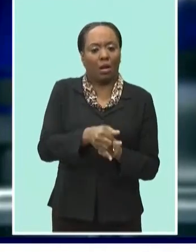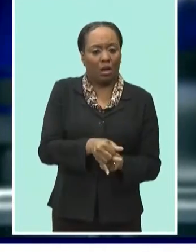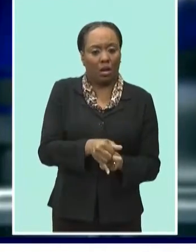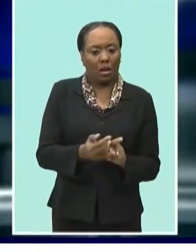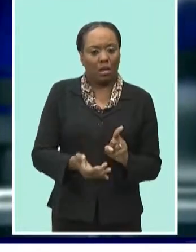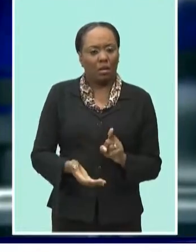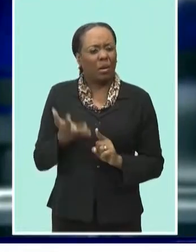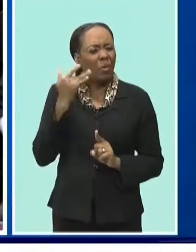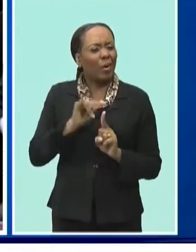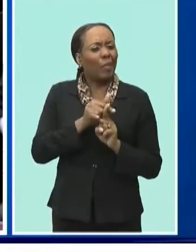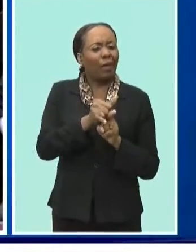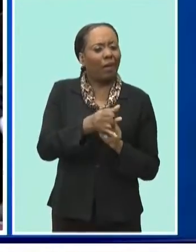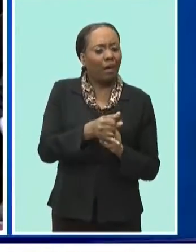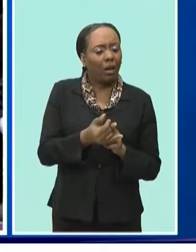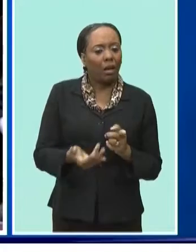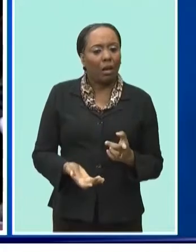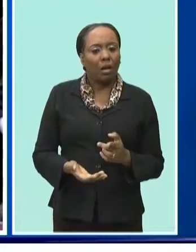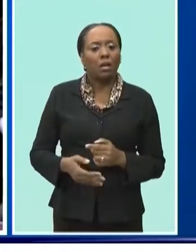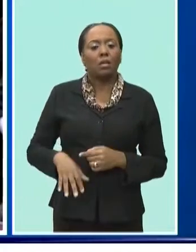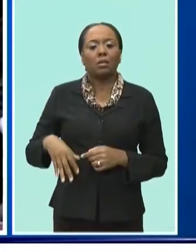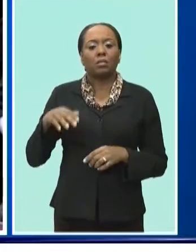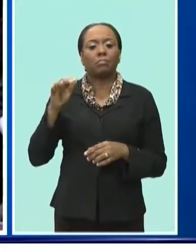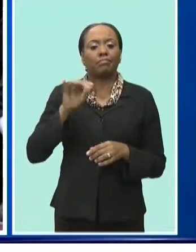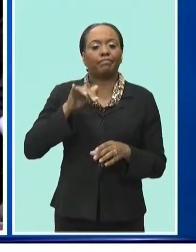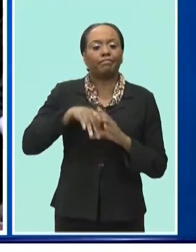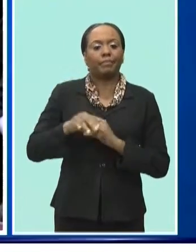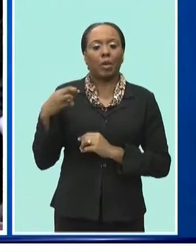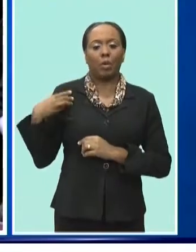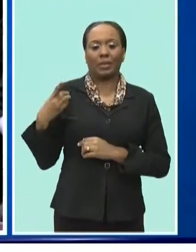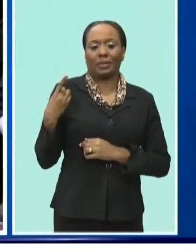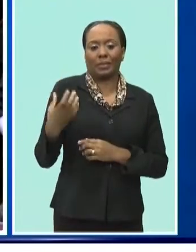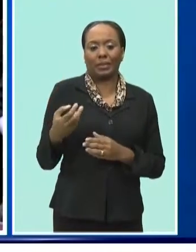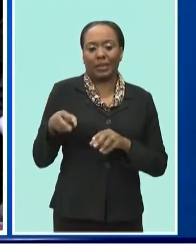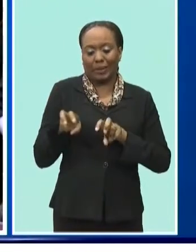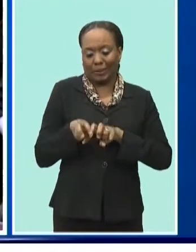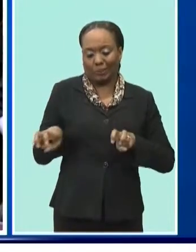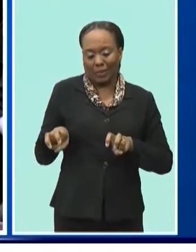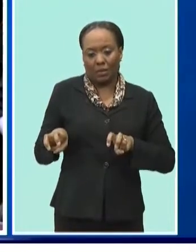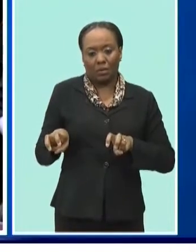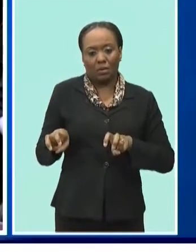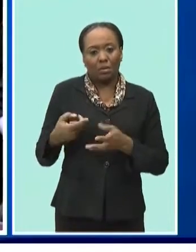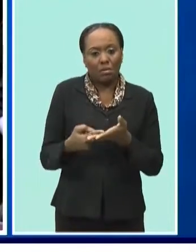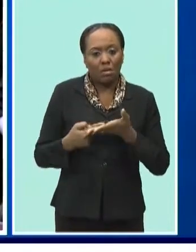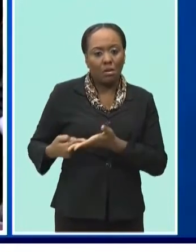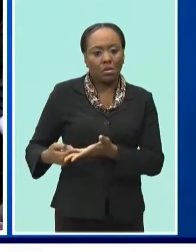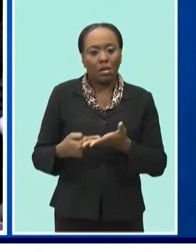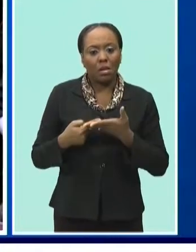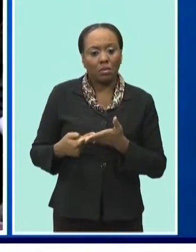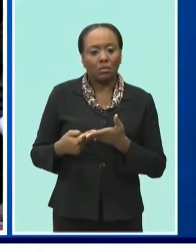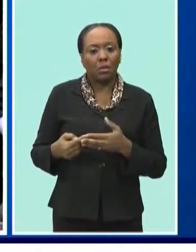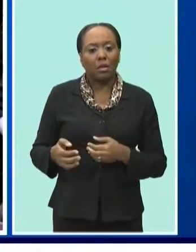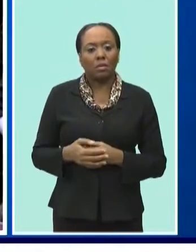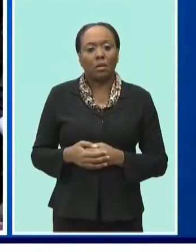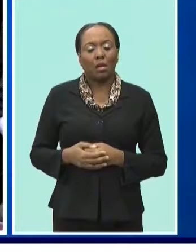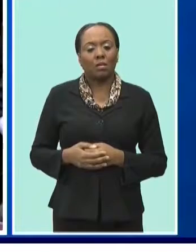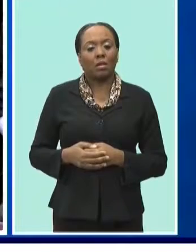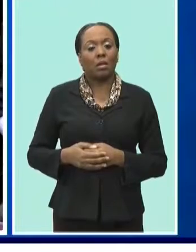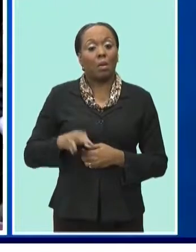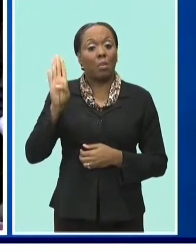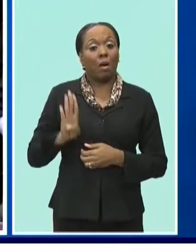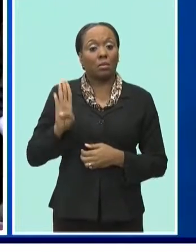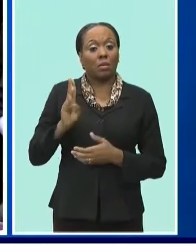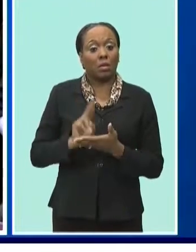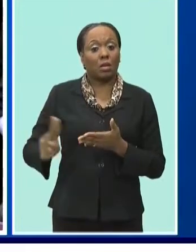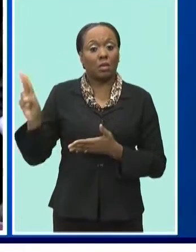And that was during the second annual Washington, D.C. panel discussion series hosted by Boston University's Global